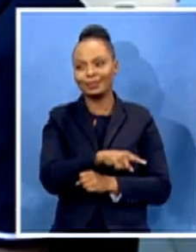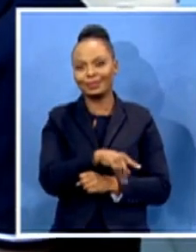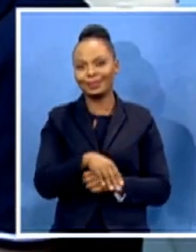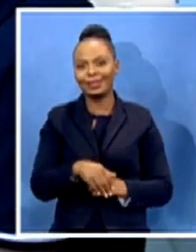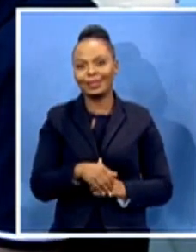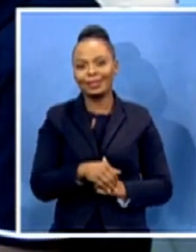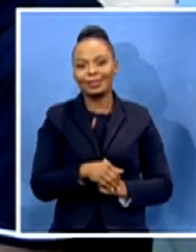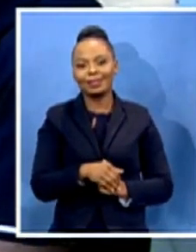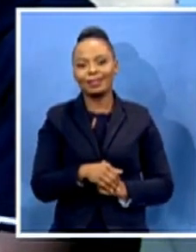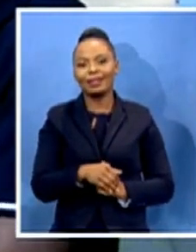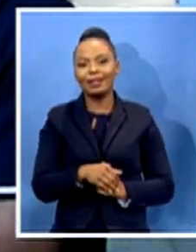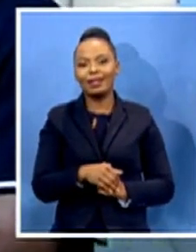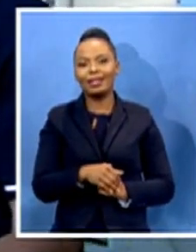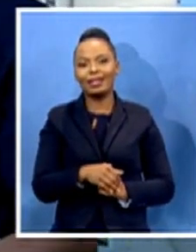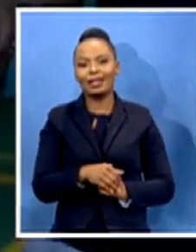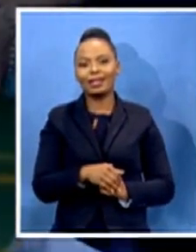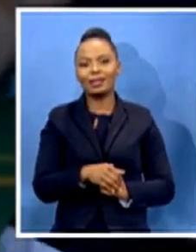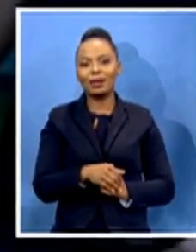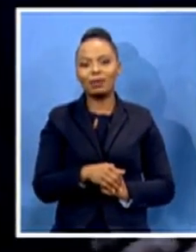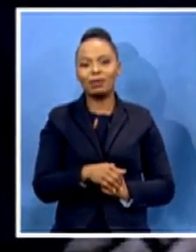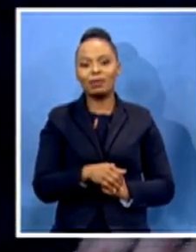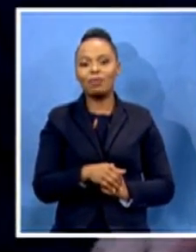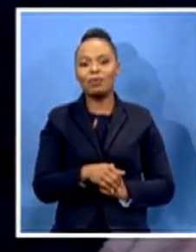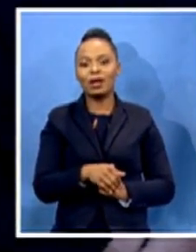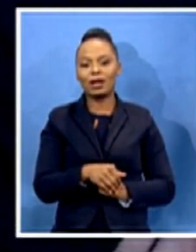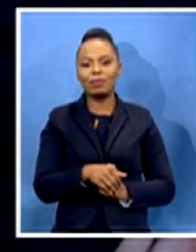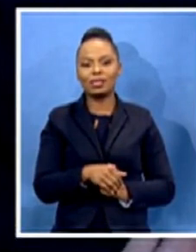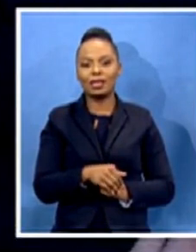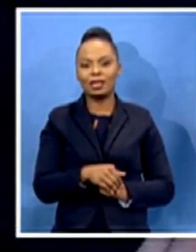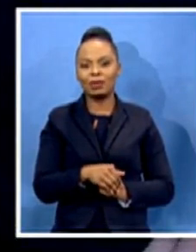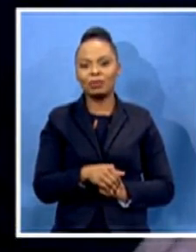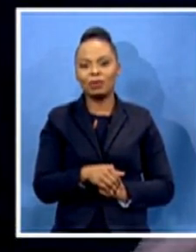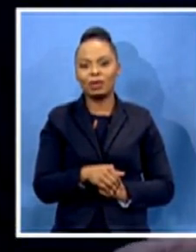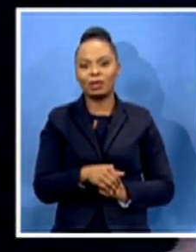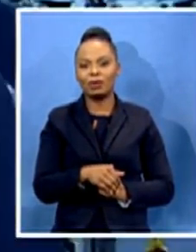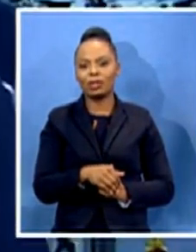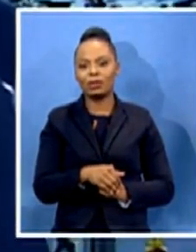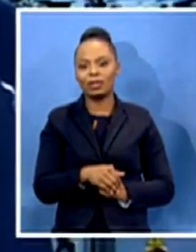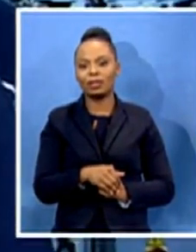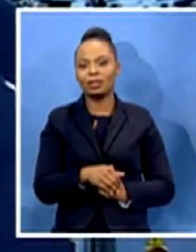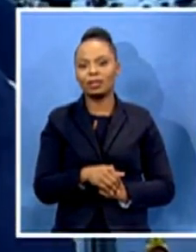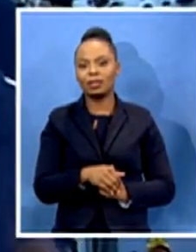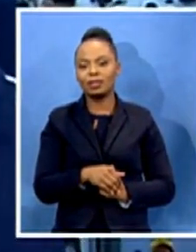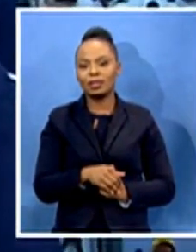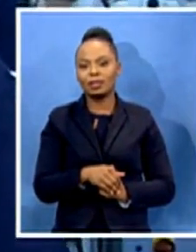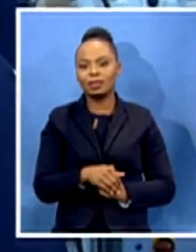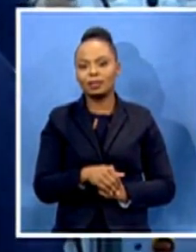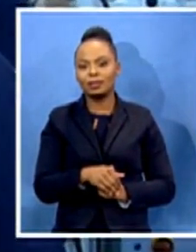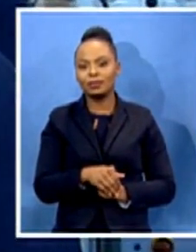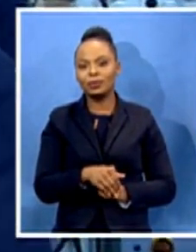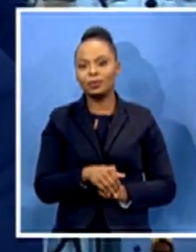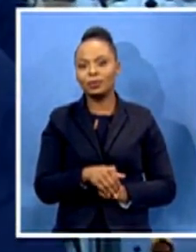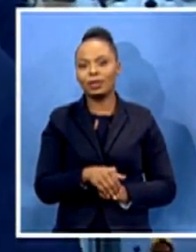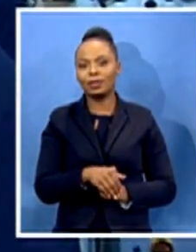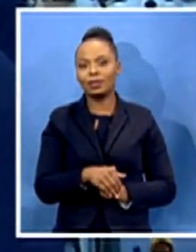Lungile Dek lost his hand in an accident, a life of frustration and anger. A normal operation, a normal frustration